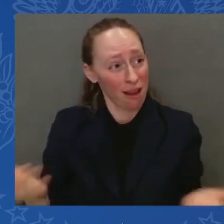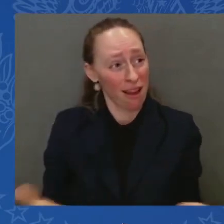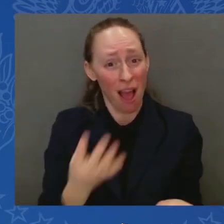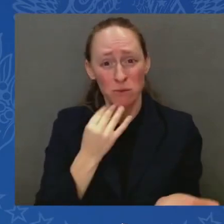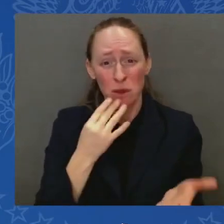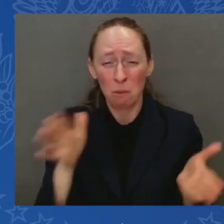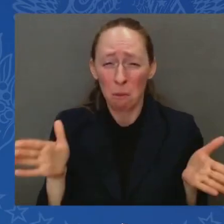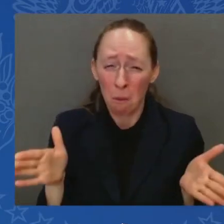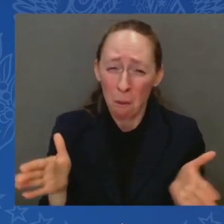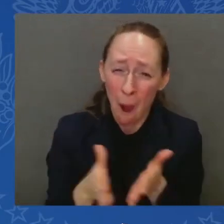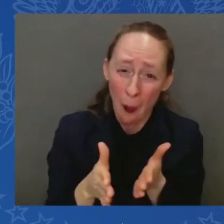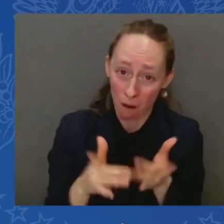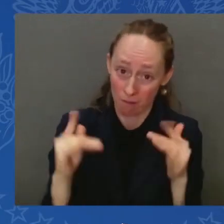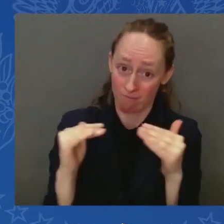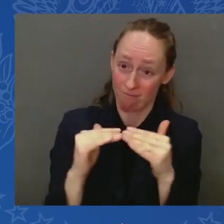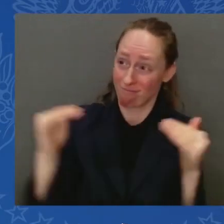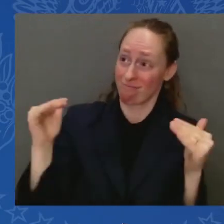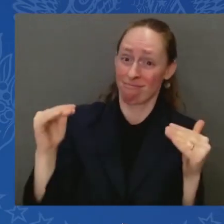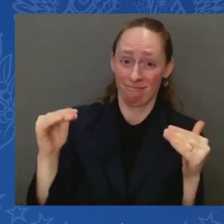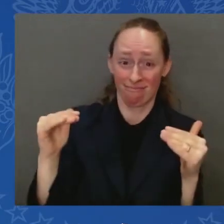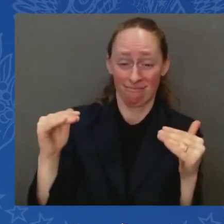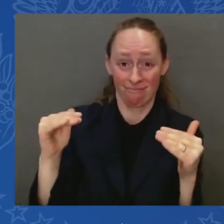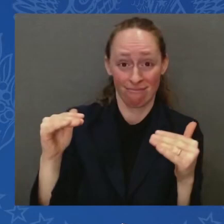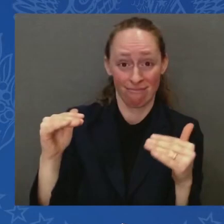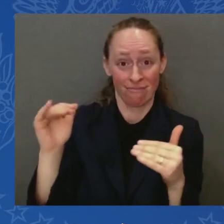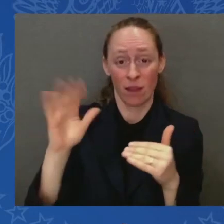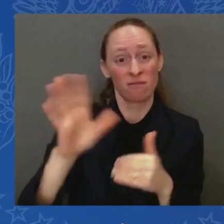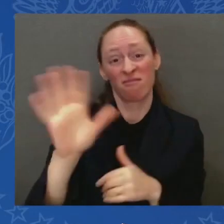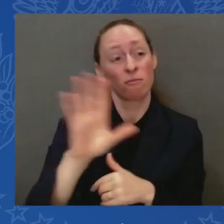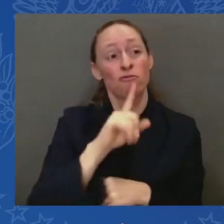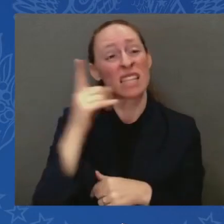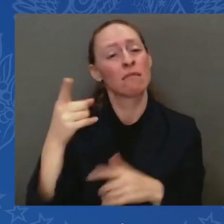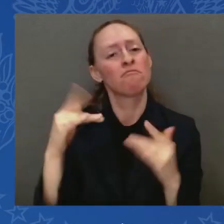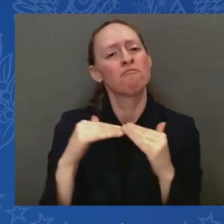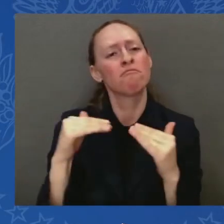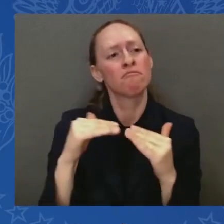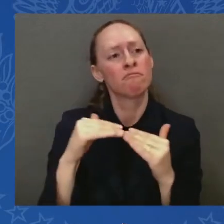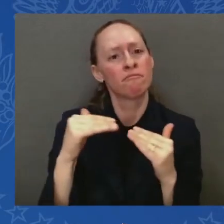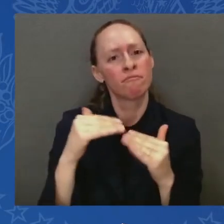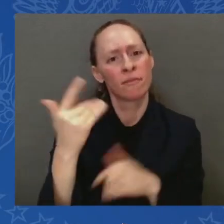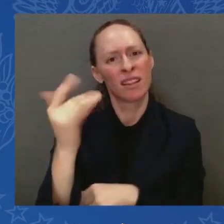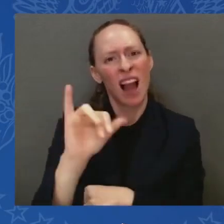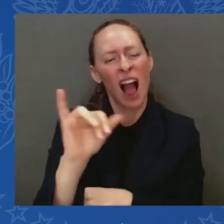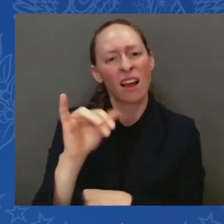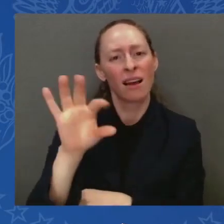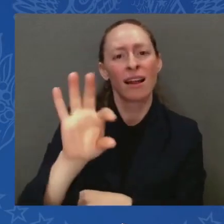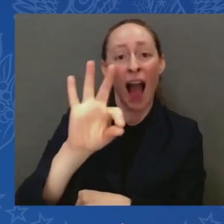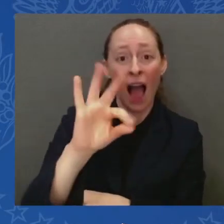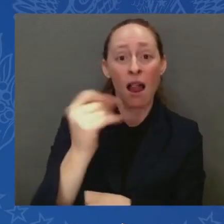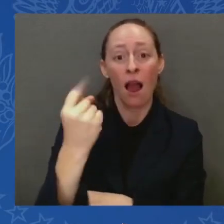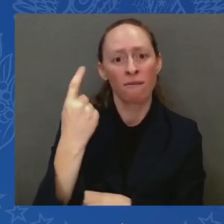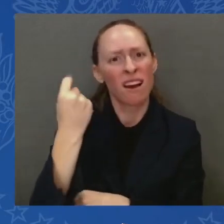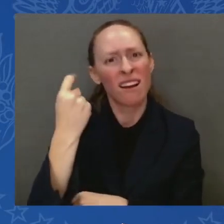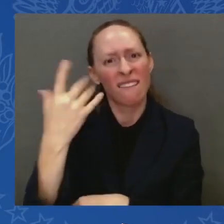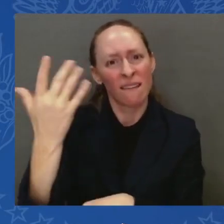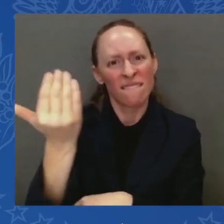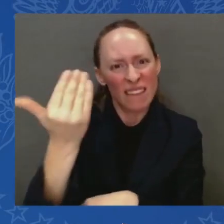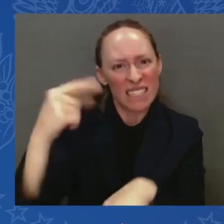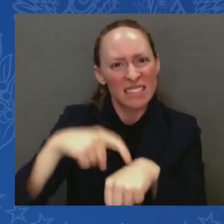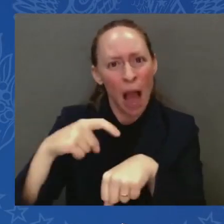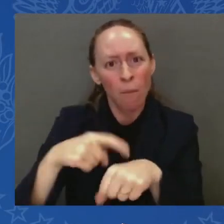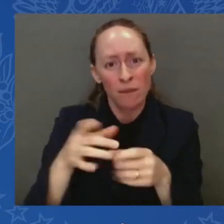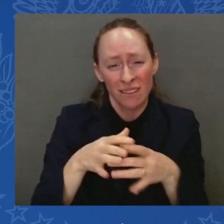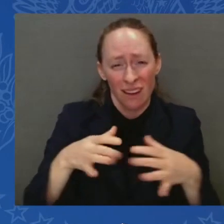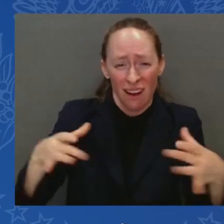have tapped into some kind of primal feeling in Israel, just like it did in Felton United States. Shock,